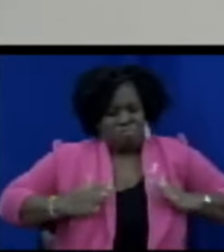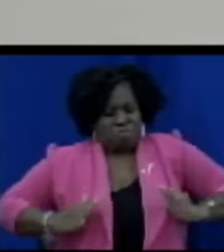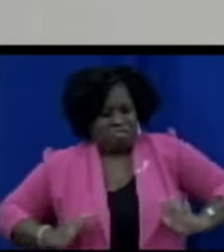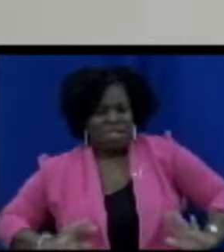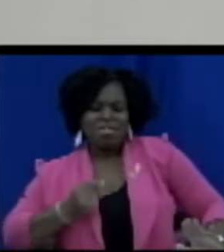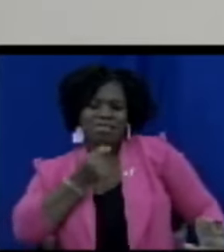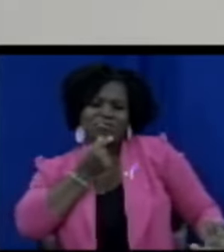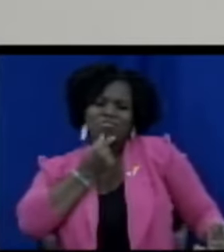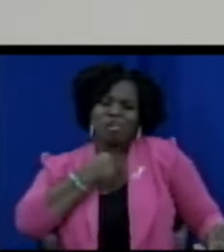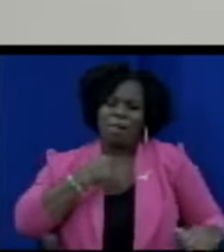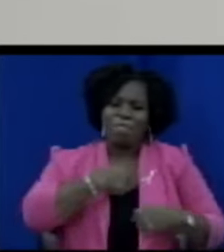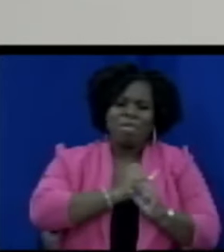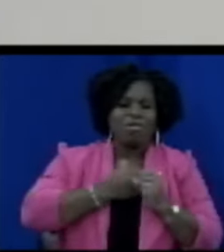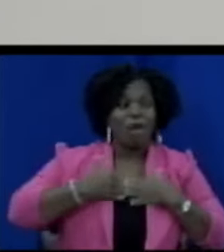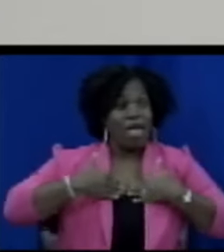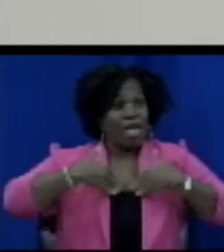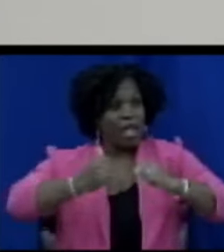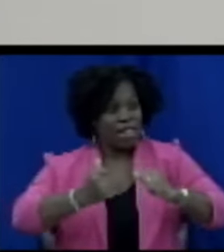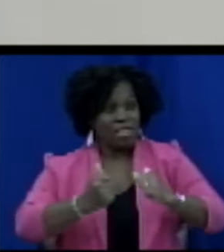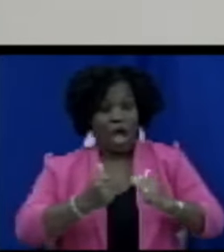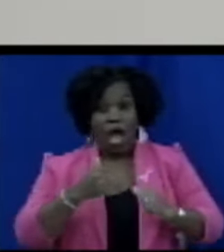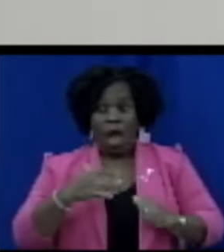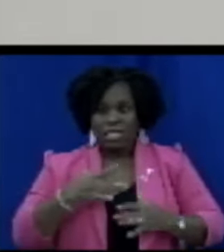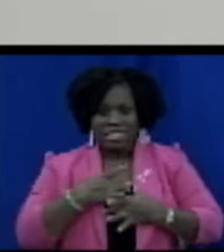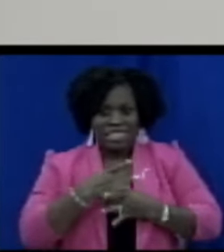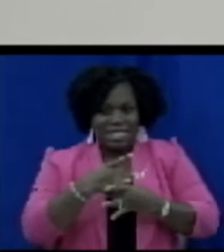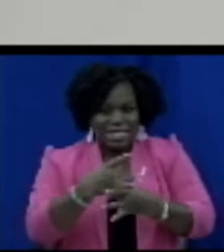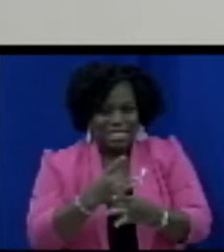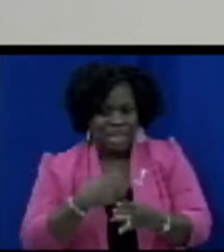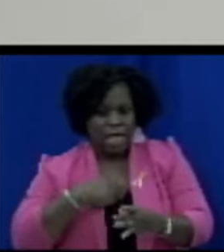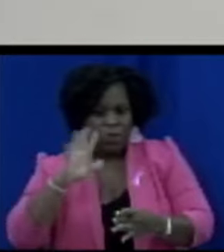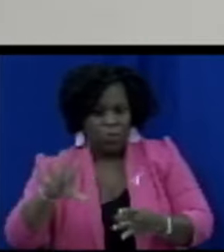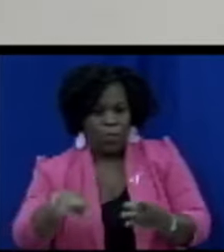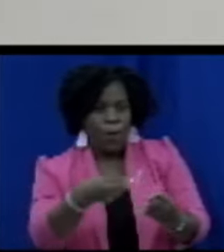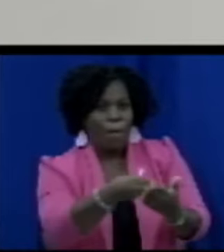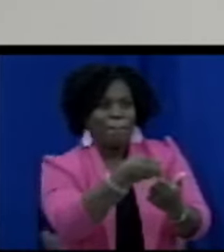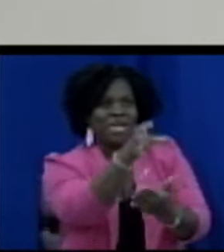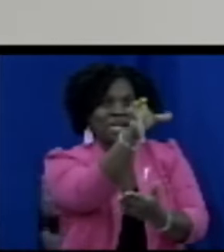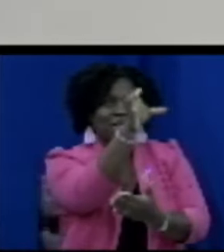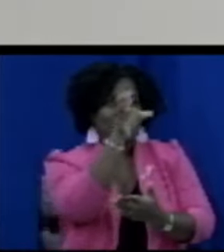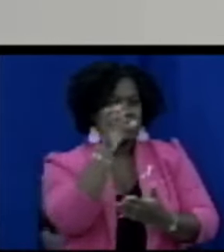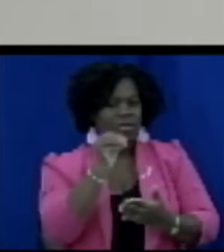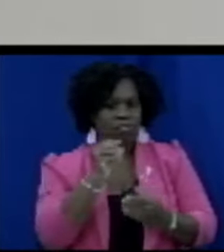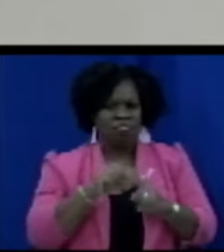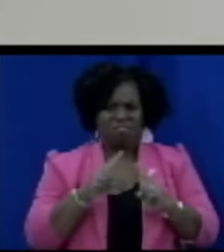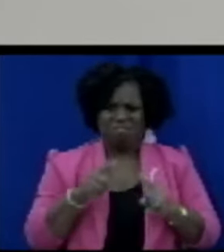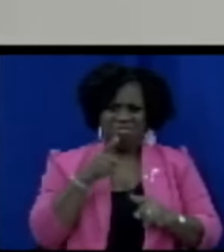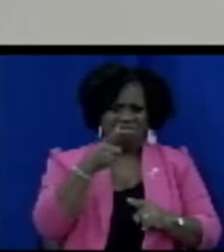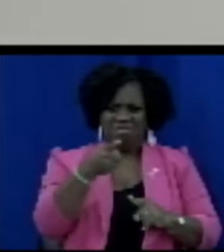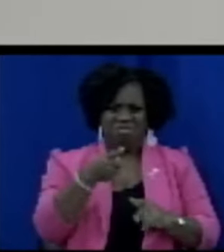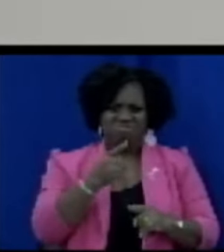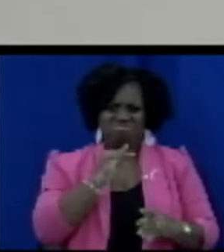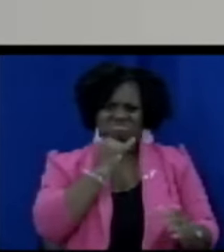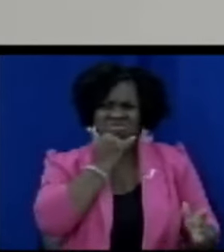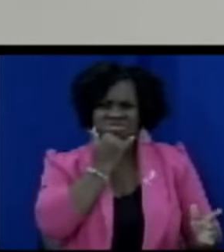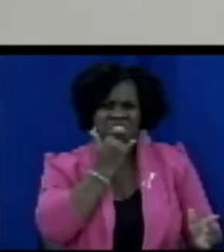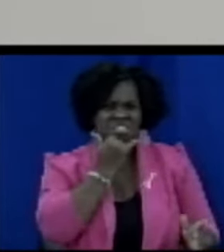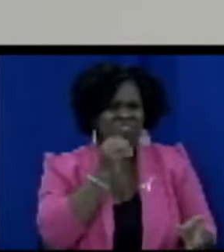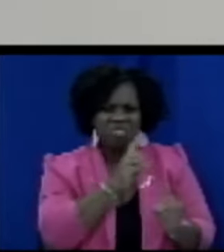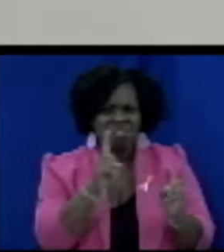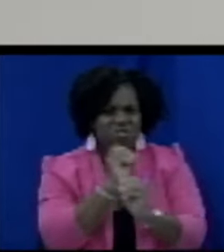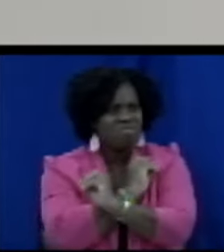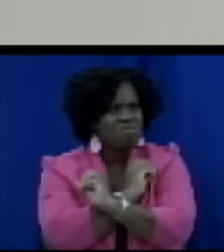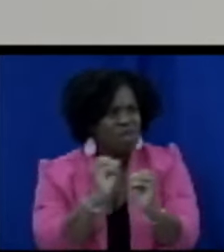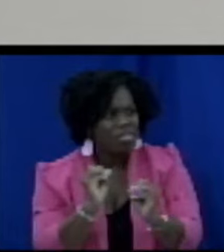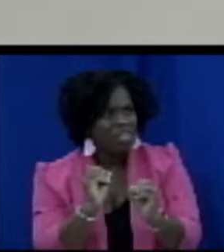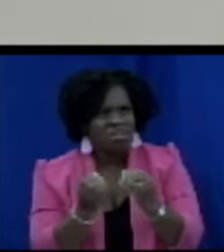and you may get the product and in your estimation that product did not do x and y it may have done x but it